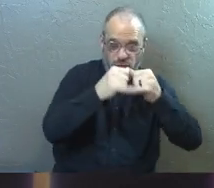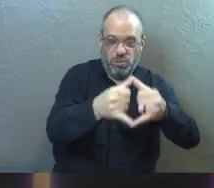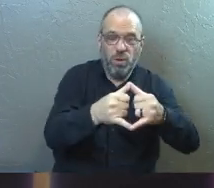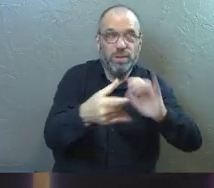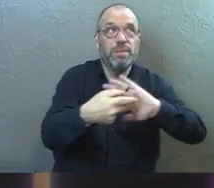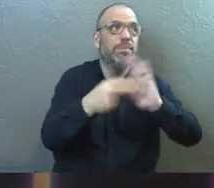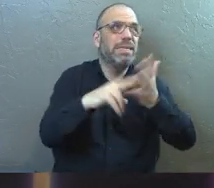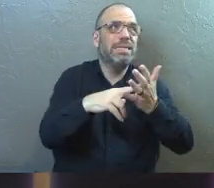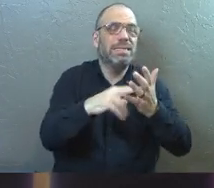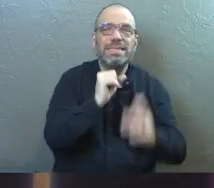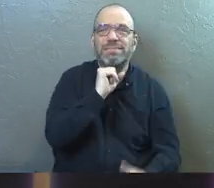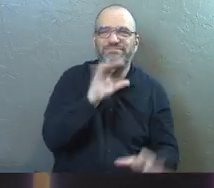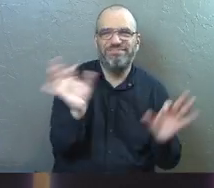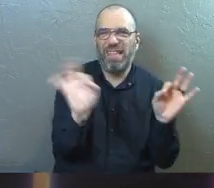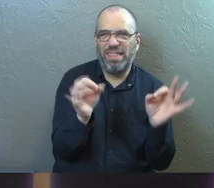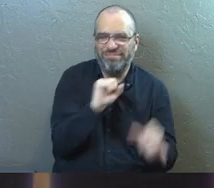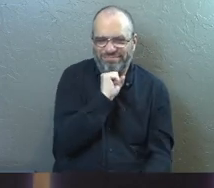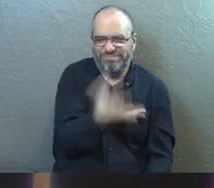kind of means nothing.